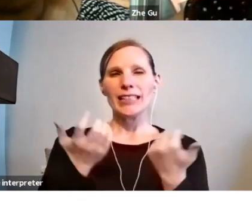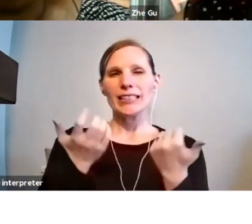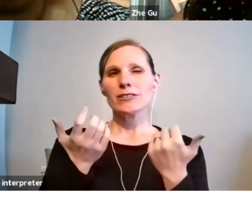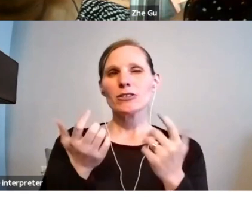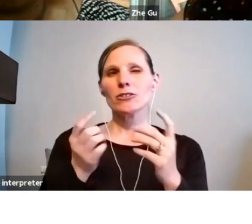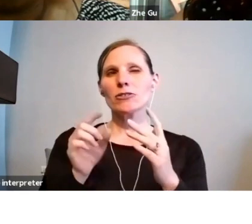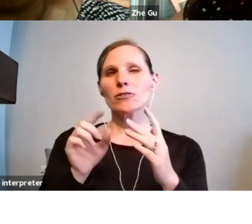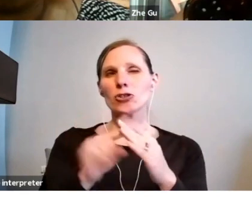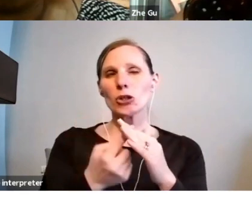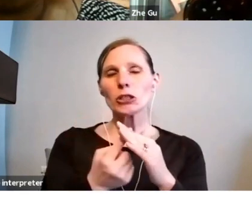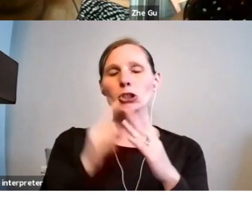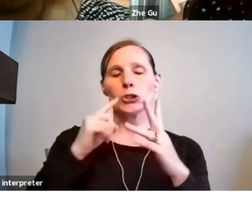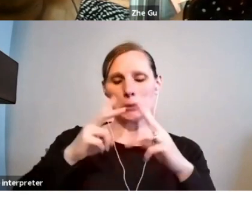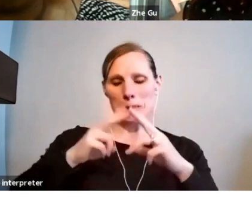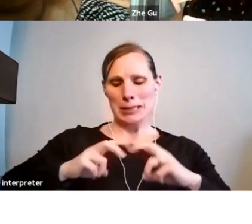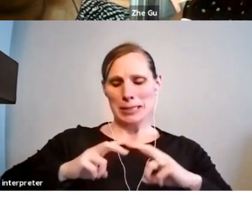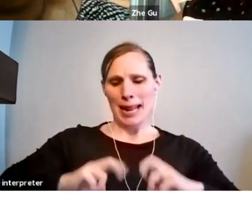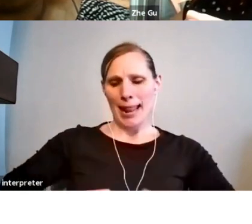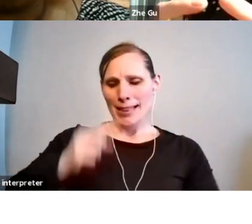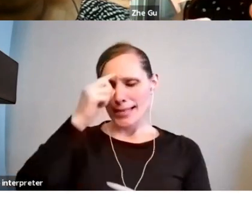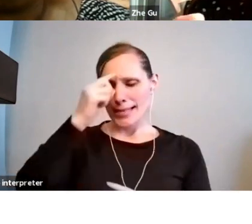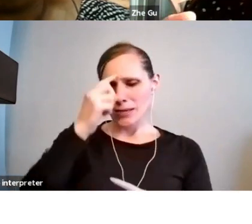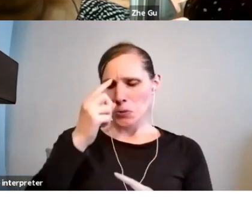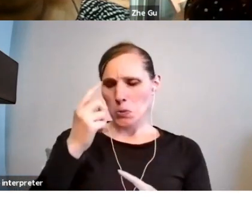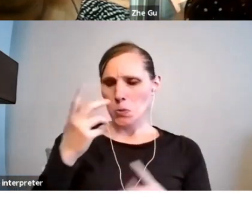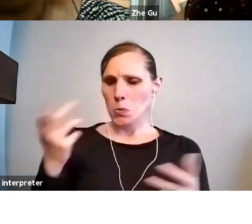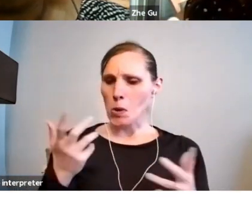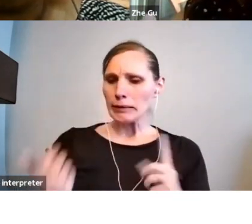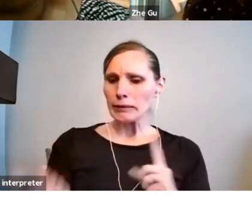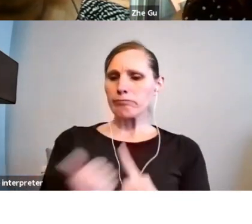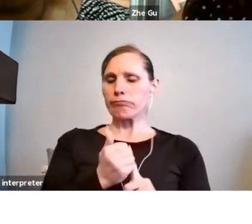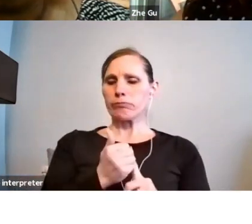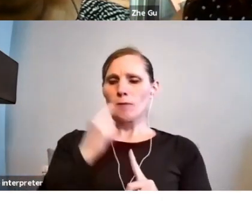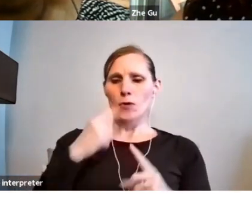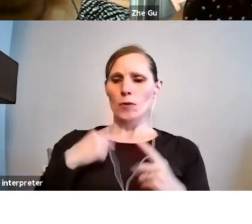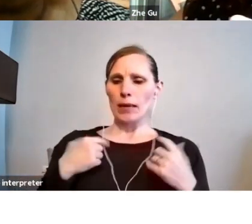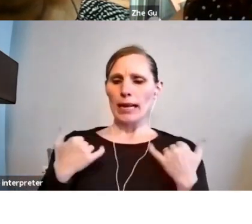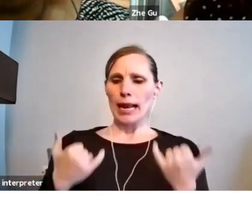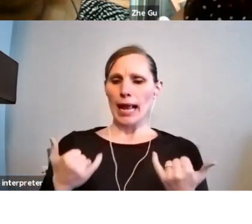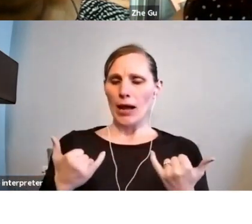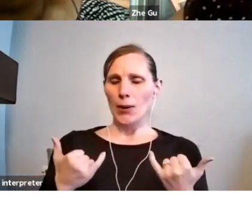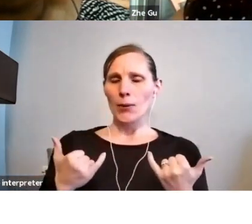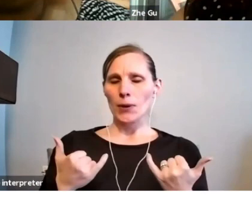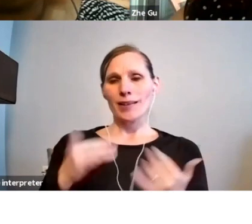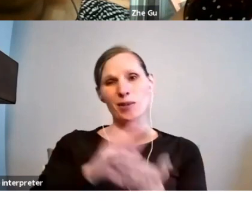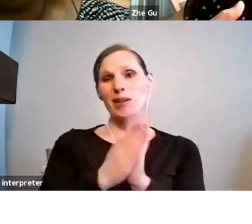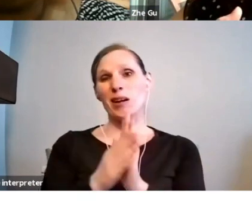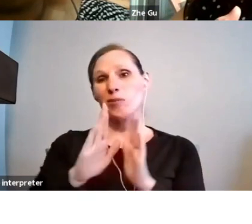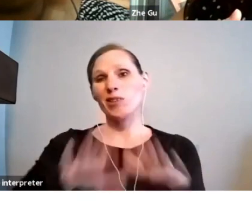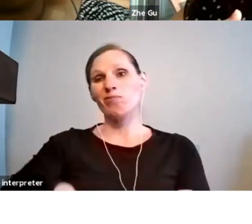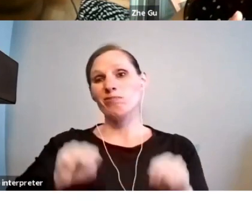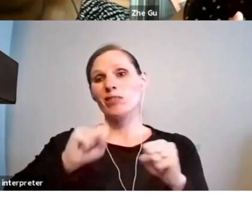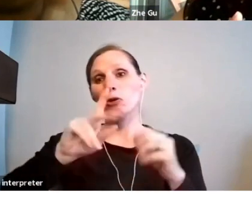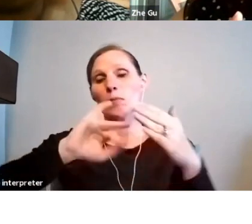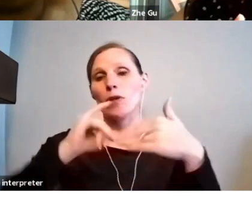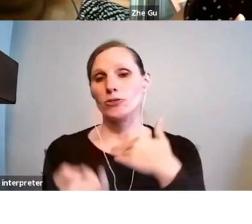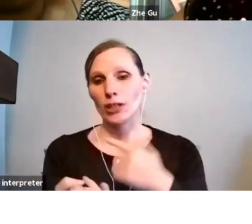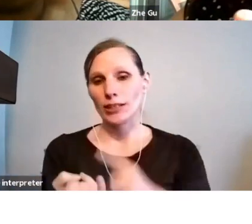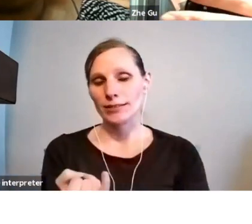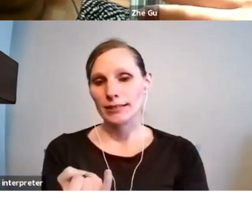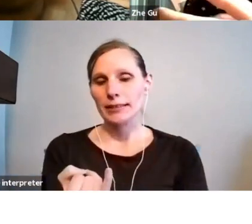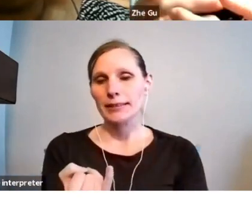in on that. And that becomes the project, um, in a way that, um,